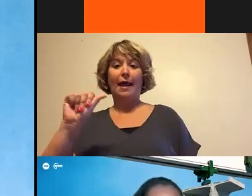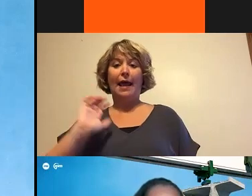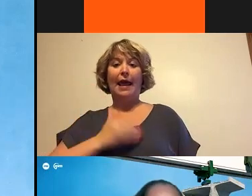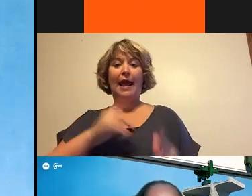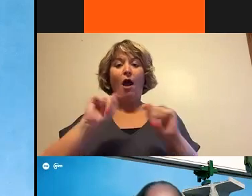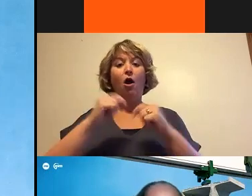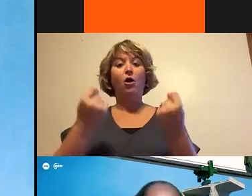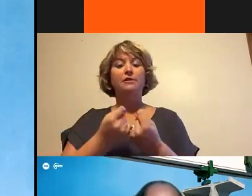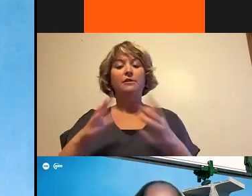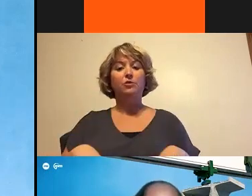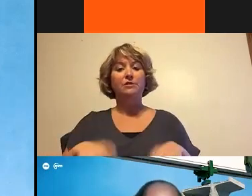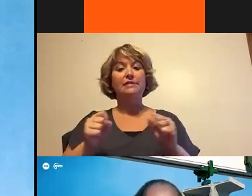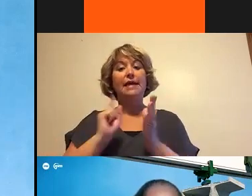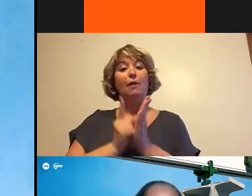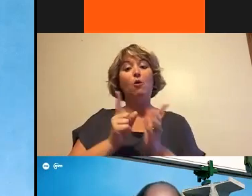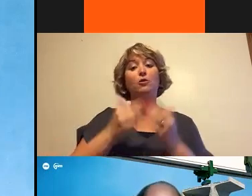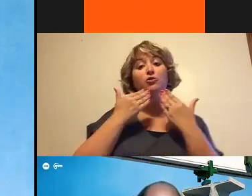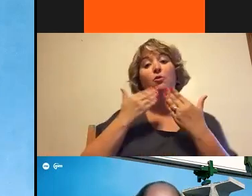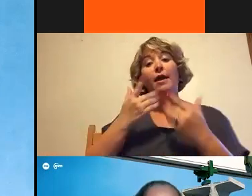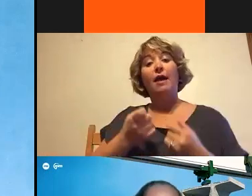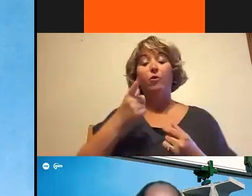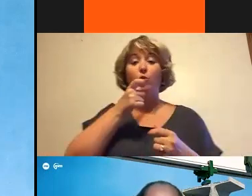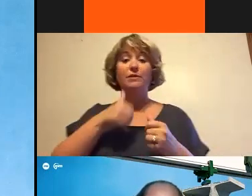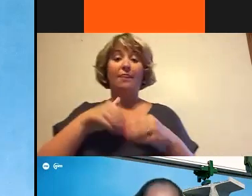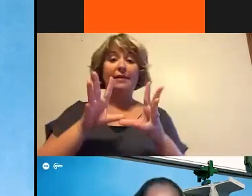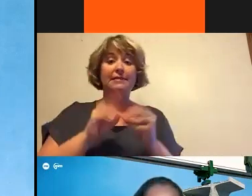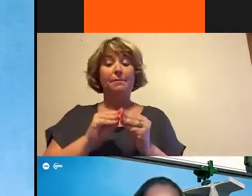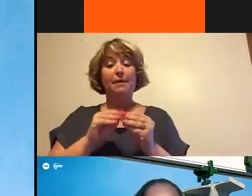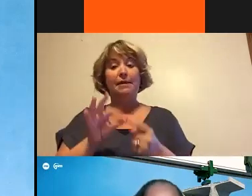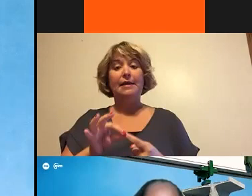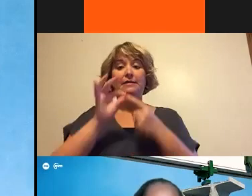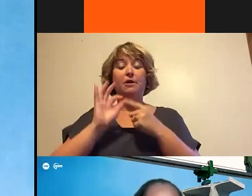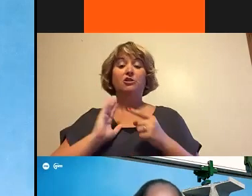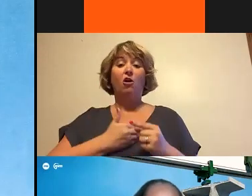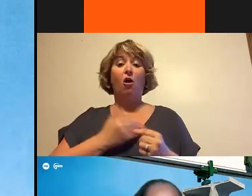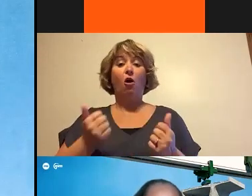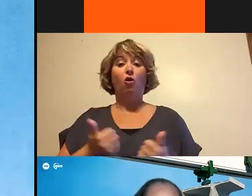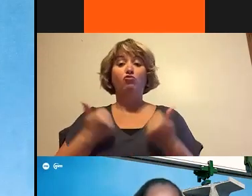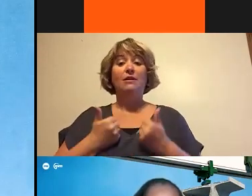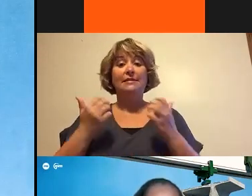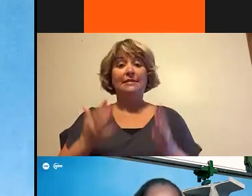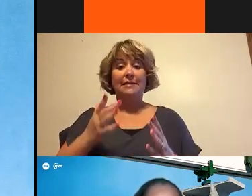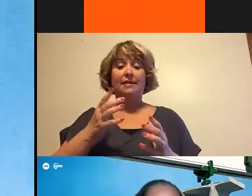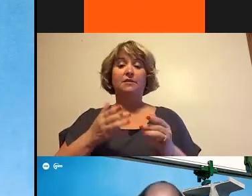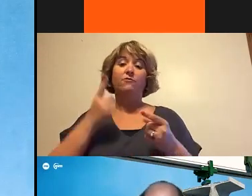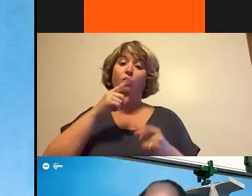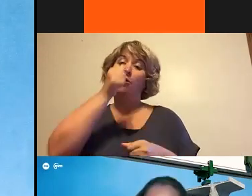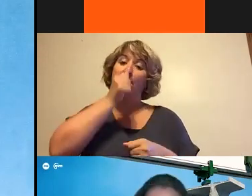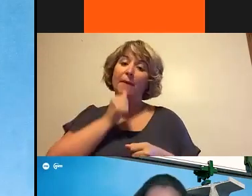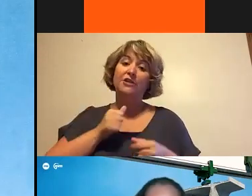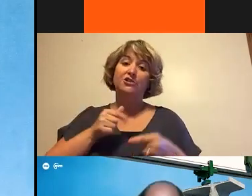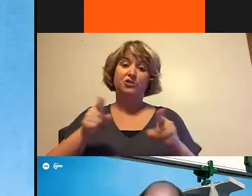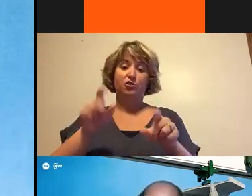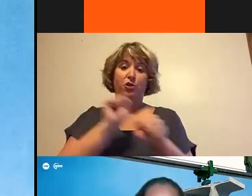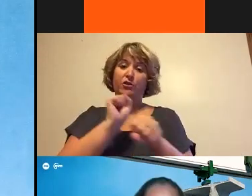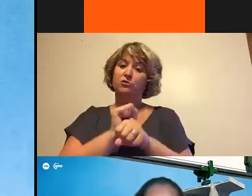a moment to thank everyone in this meeting, especially all of the residents, for your patients for this work. It's a